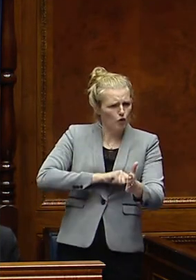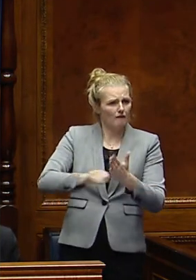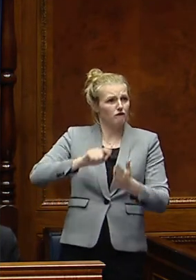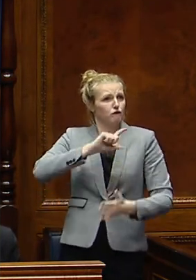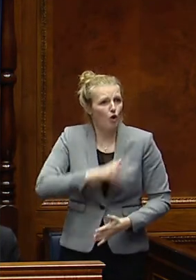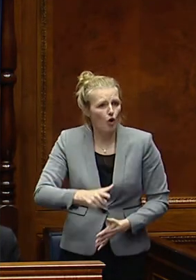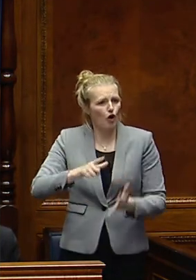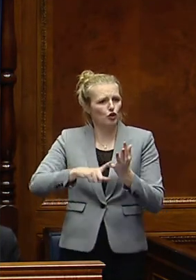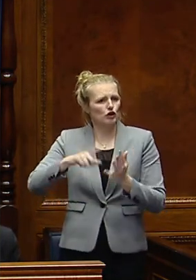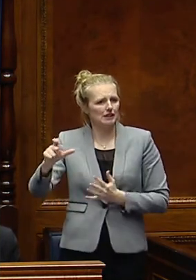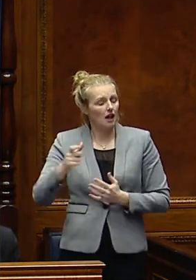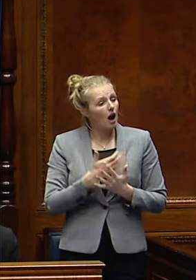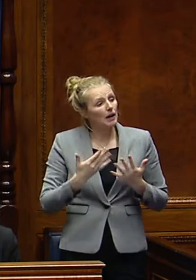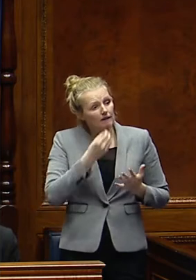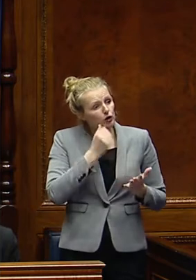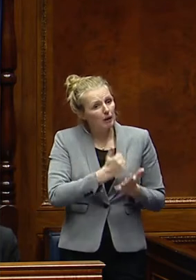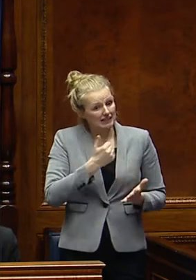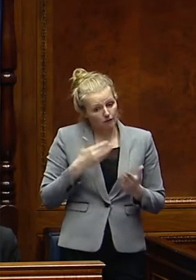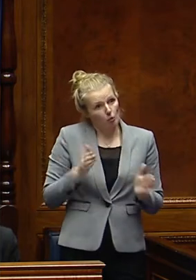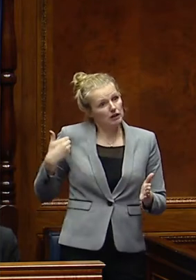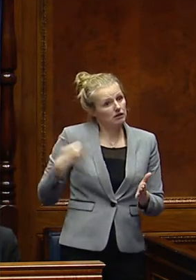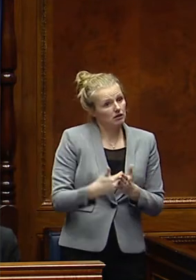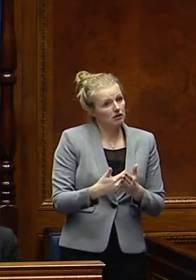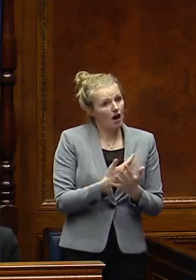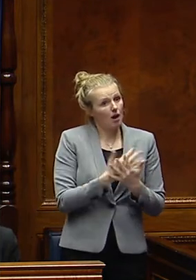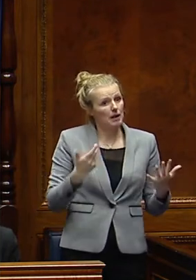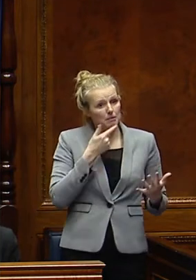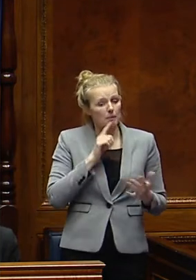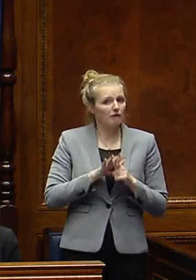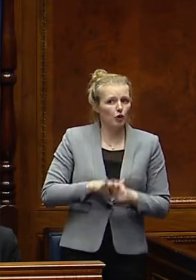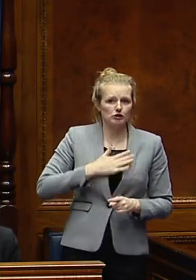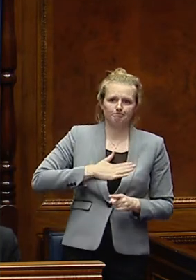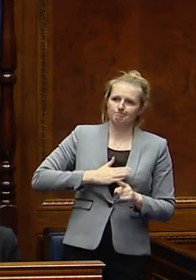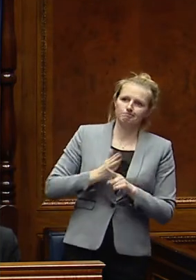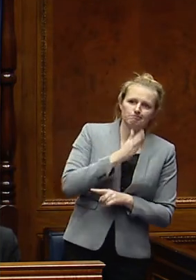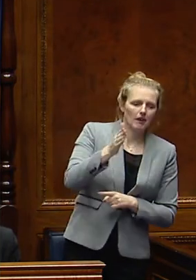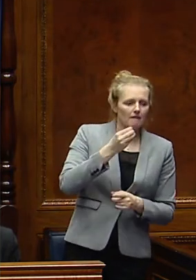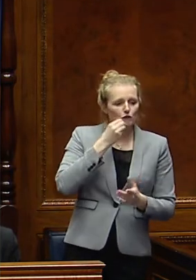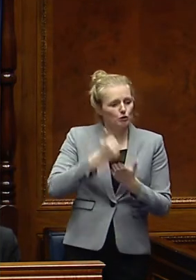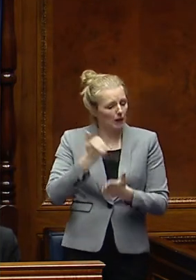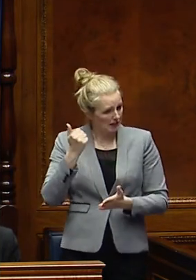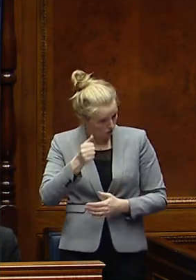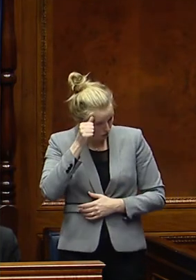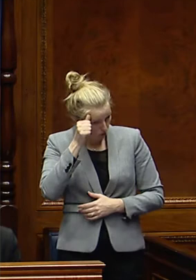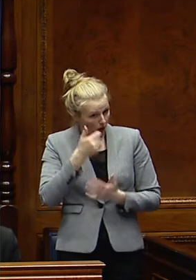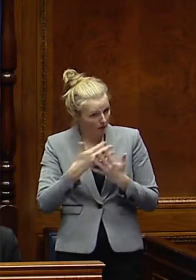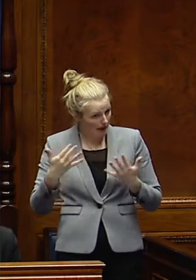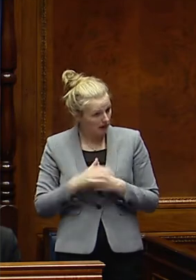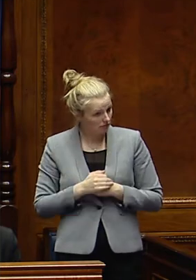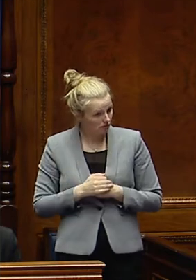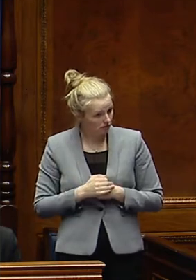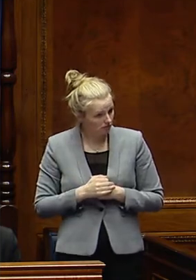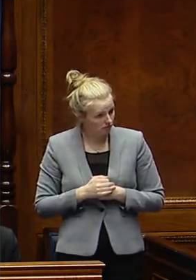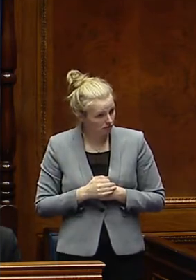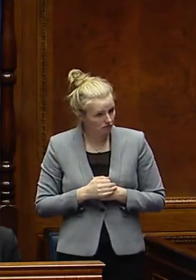how many food banks have opened here and how many people have been forced to access those food banks for vital support?